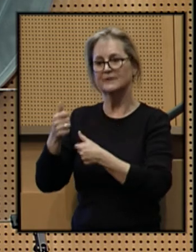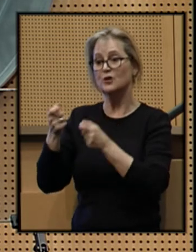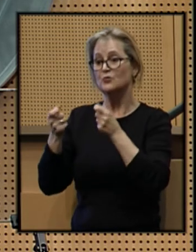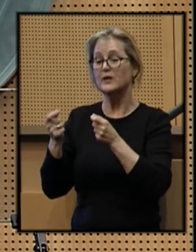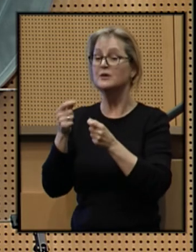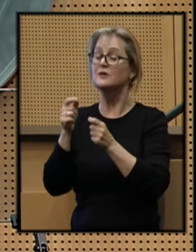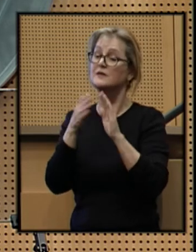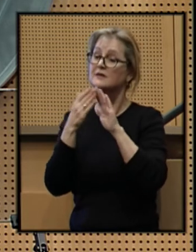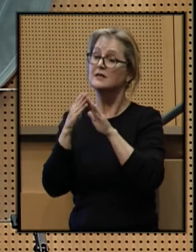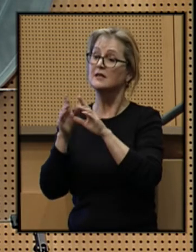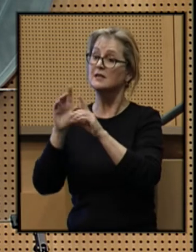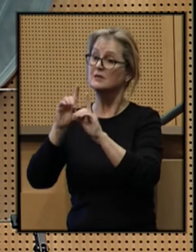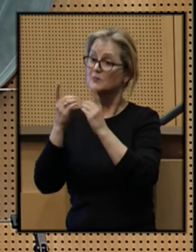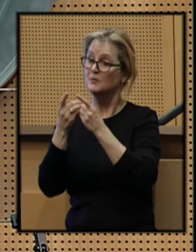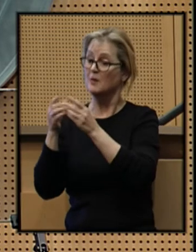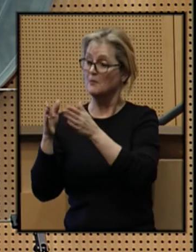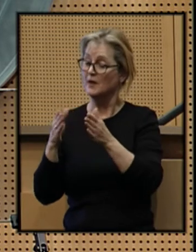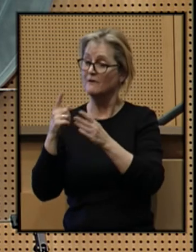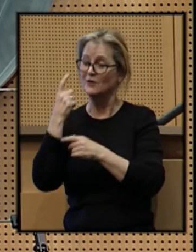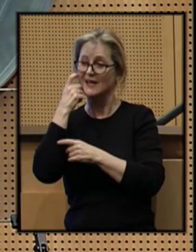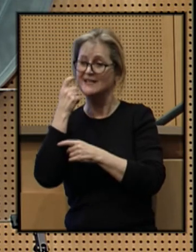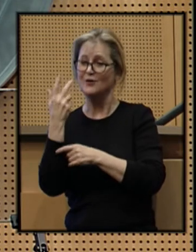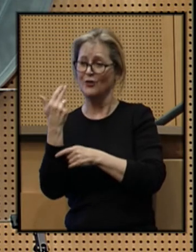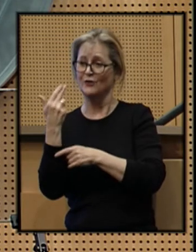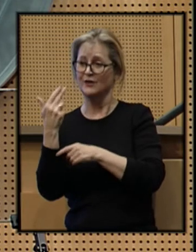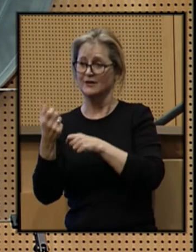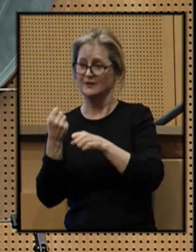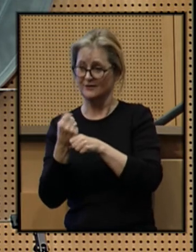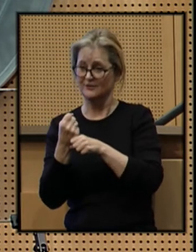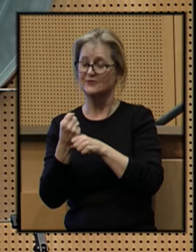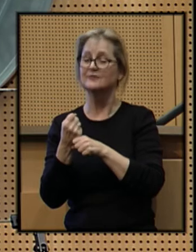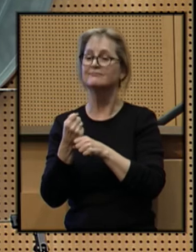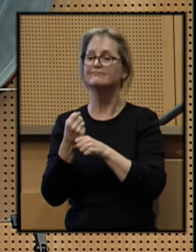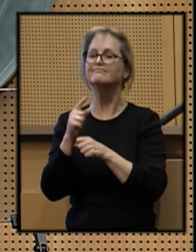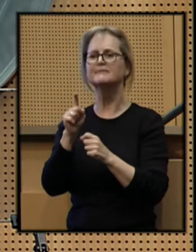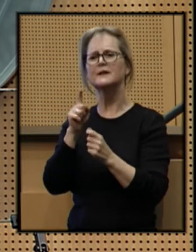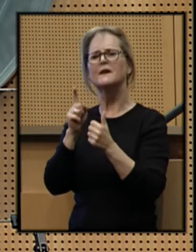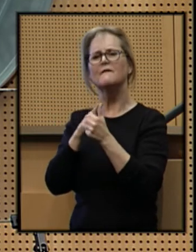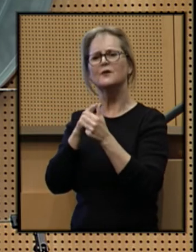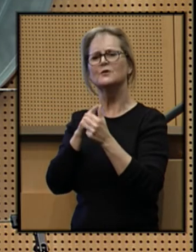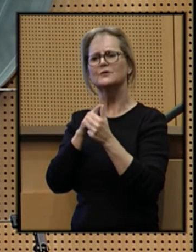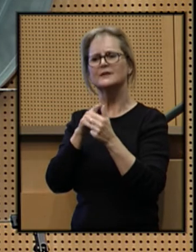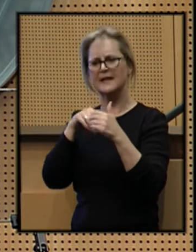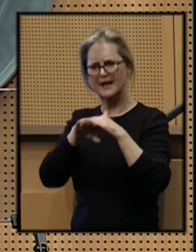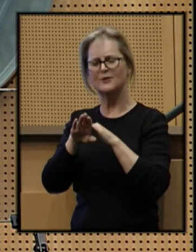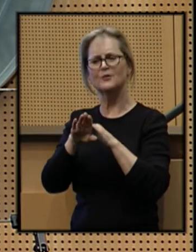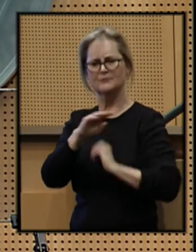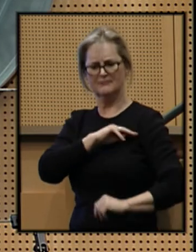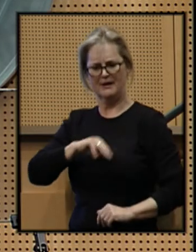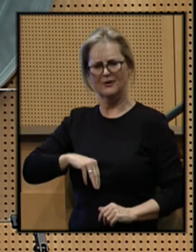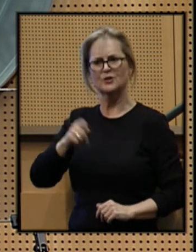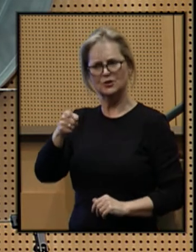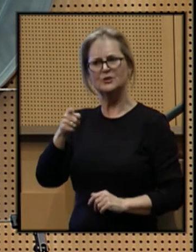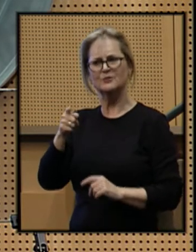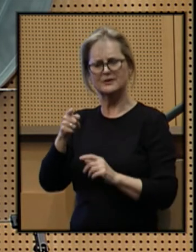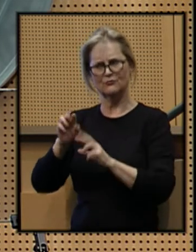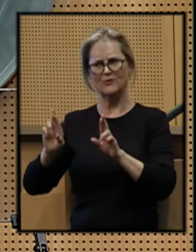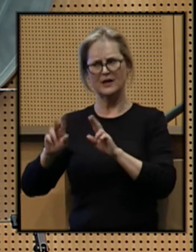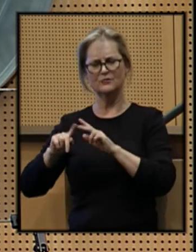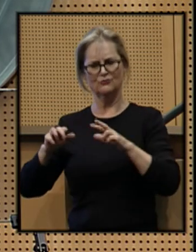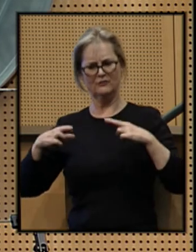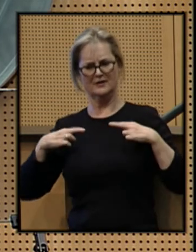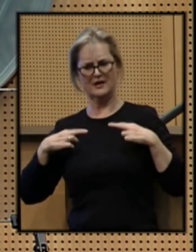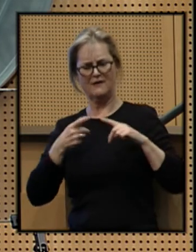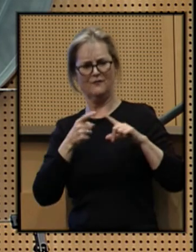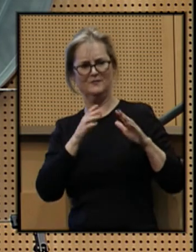the city's Department of Planning and Development for the last 13 years. When I first came to office, she was getting ready to retire